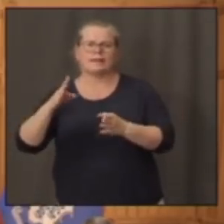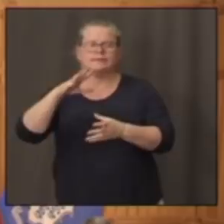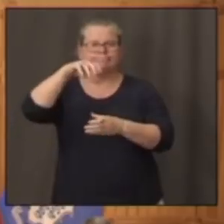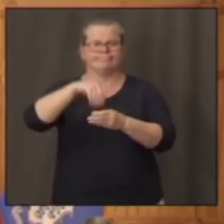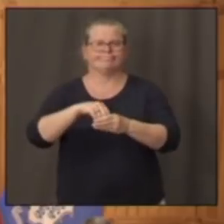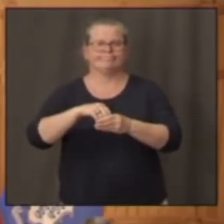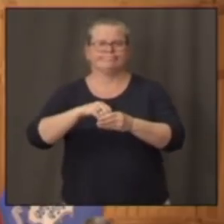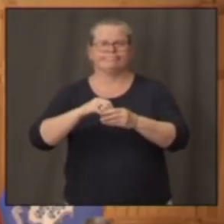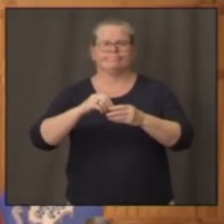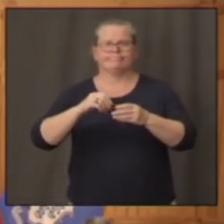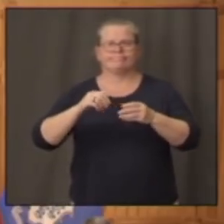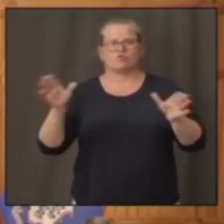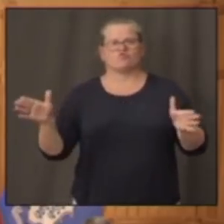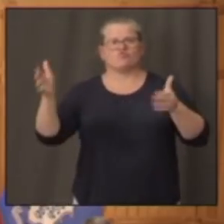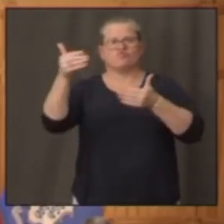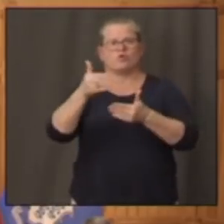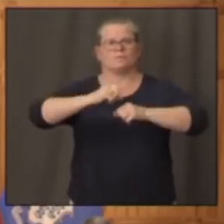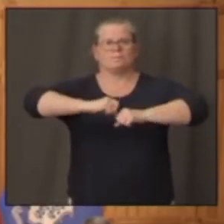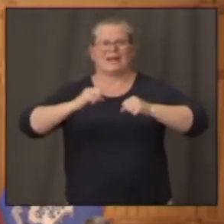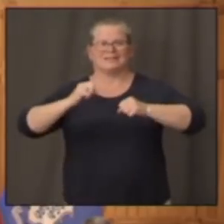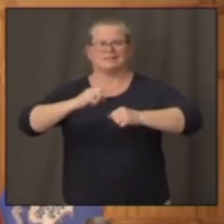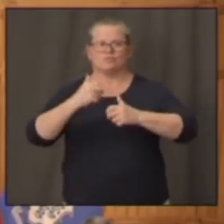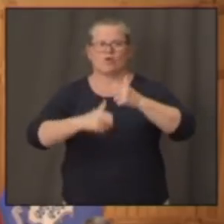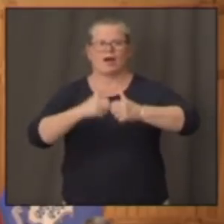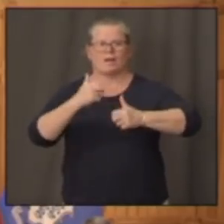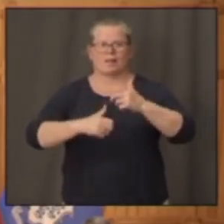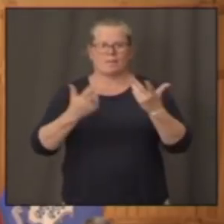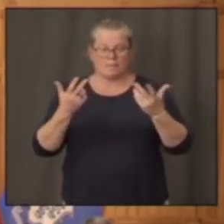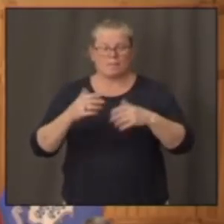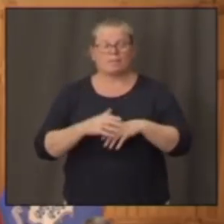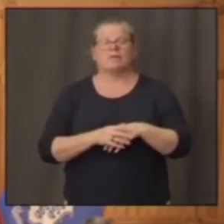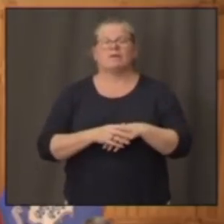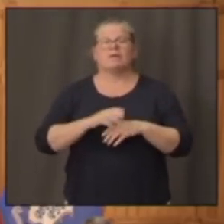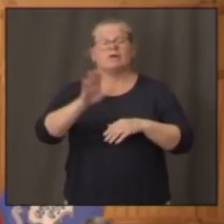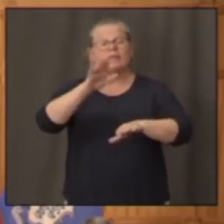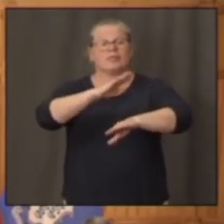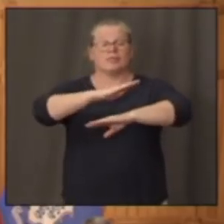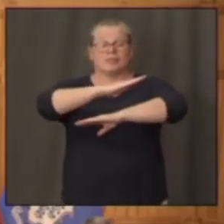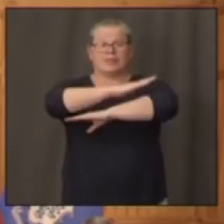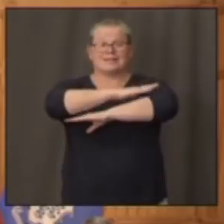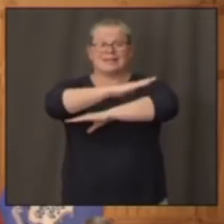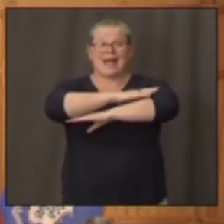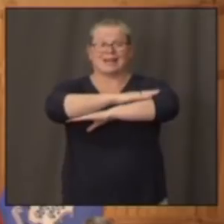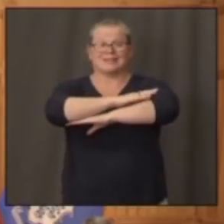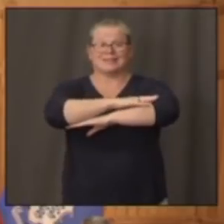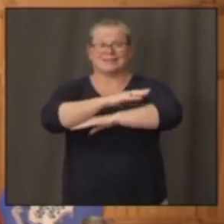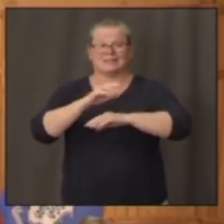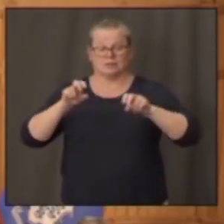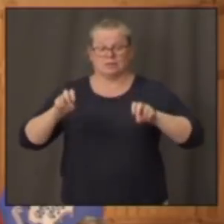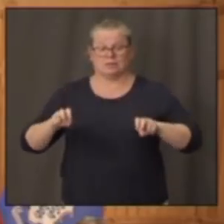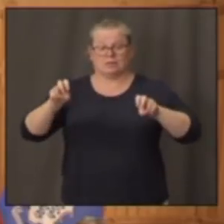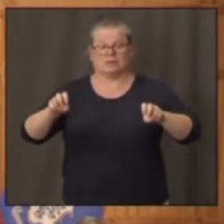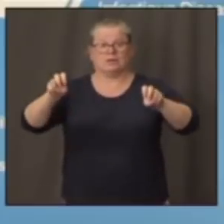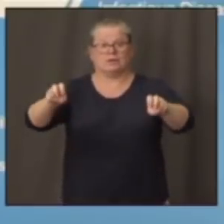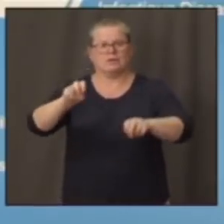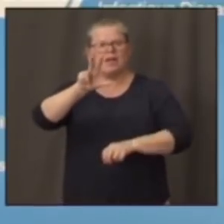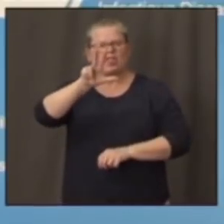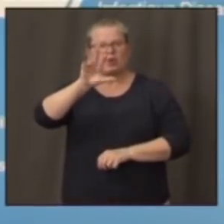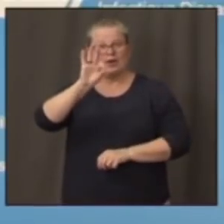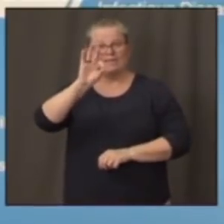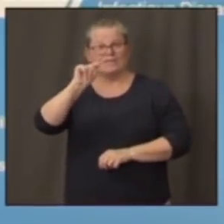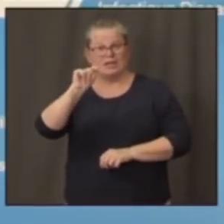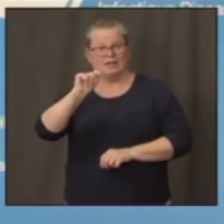they allow for three feet of spacing between desks. In your five or six steps for containment,